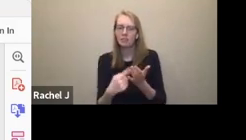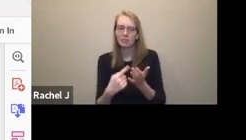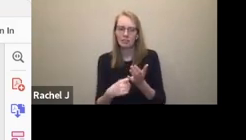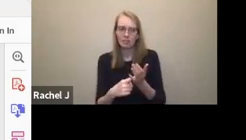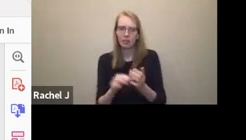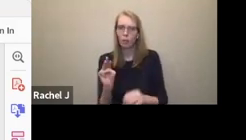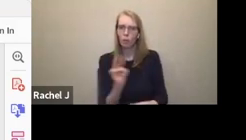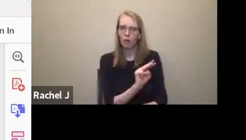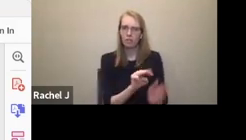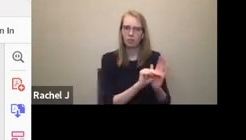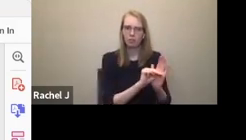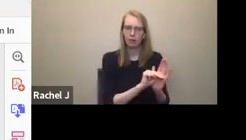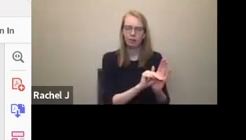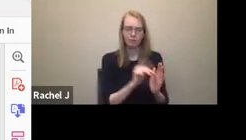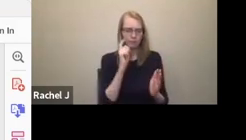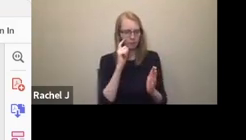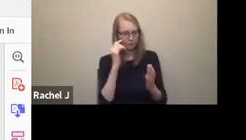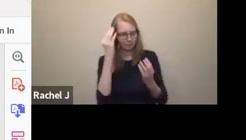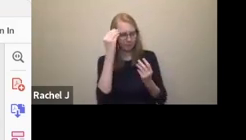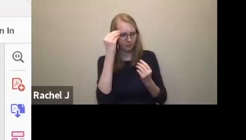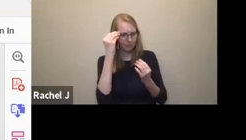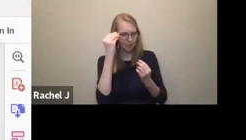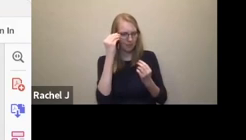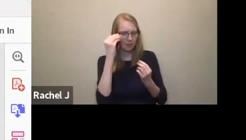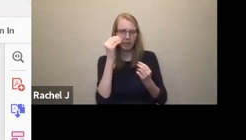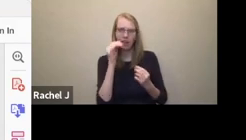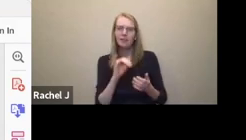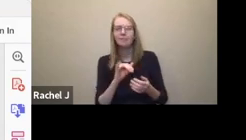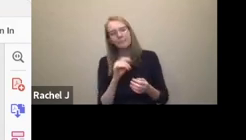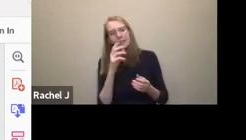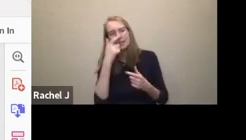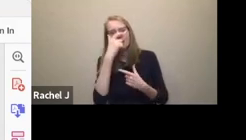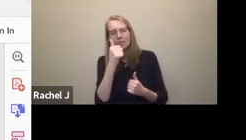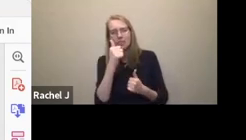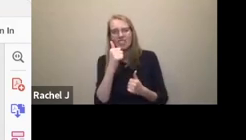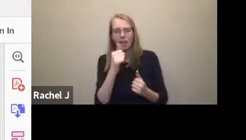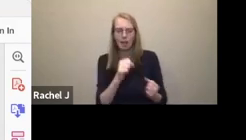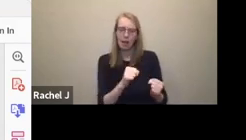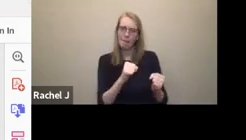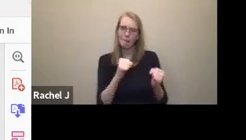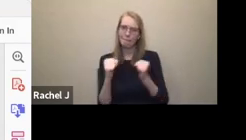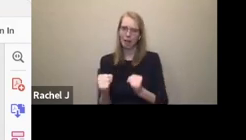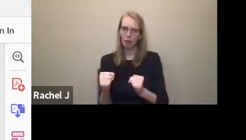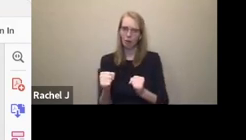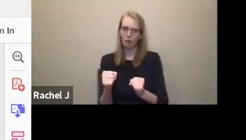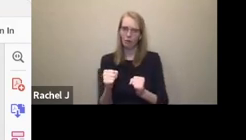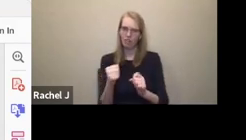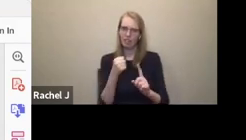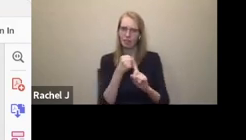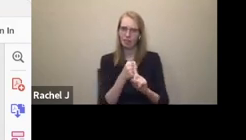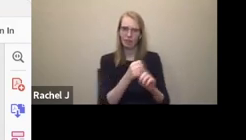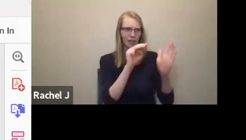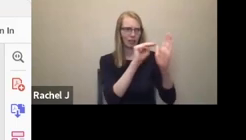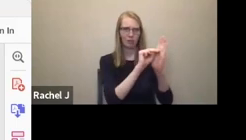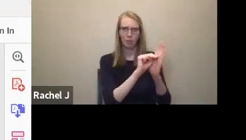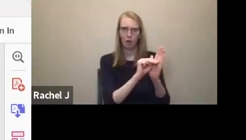available within that modern within those various models and how you can see that power slowly shift as the models are critiqued and